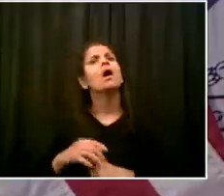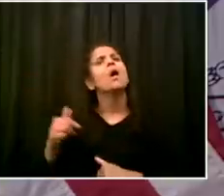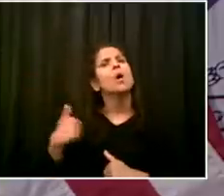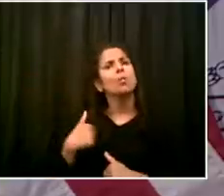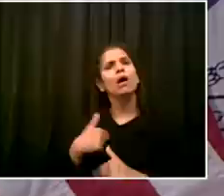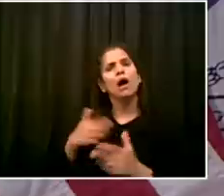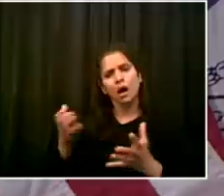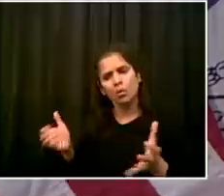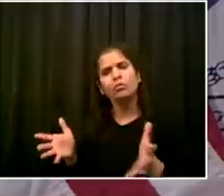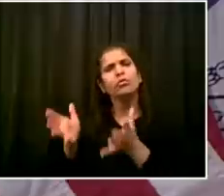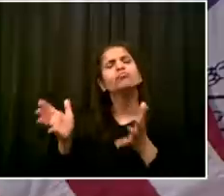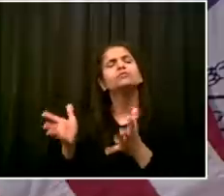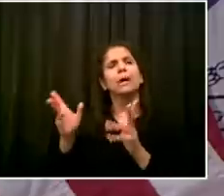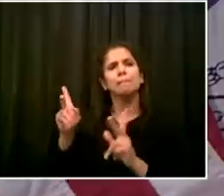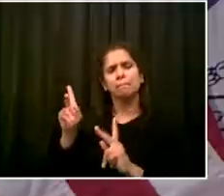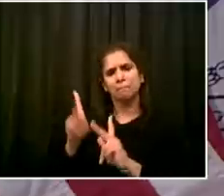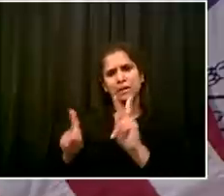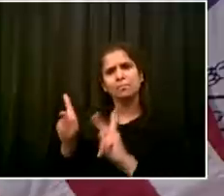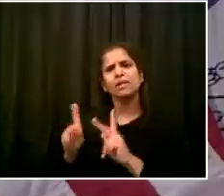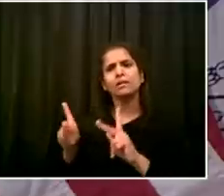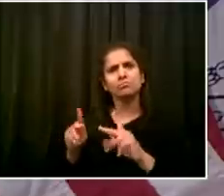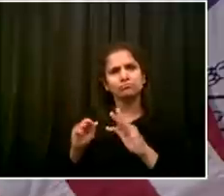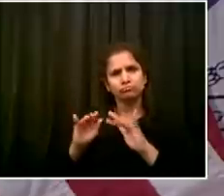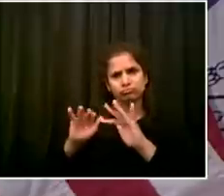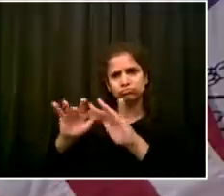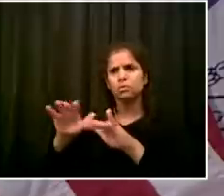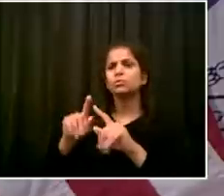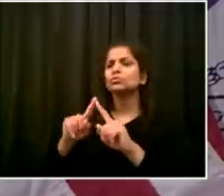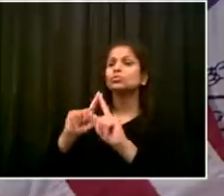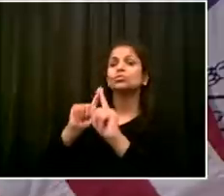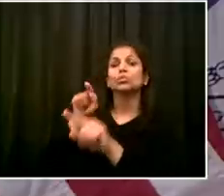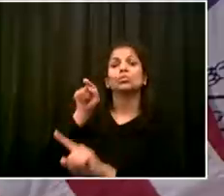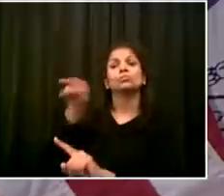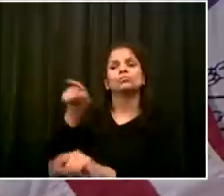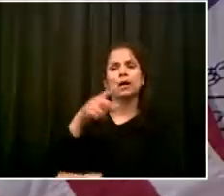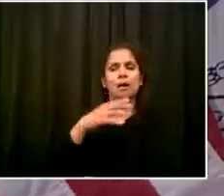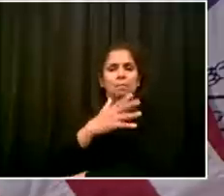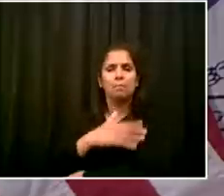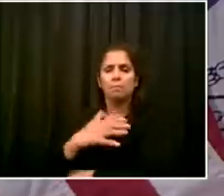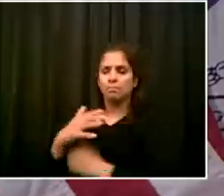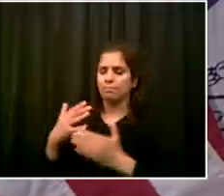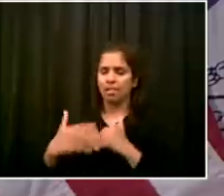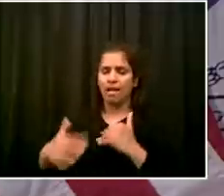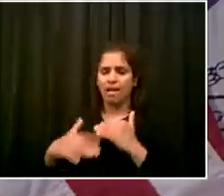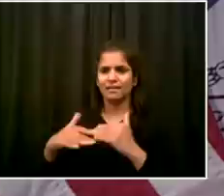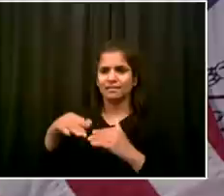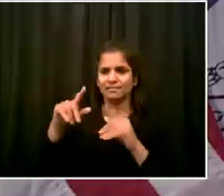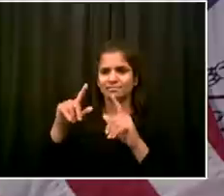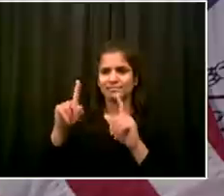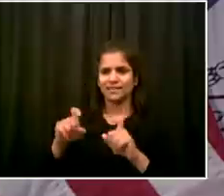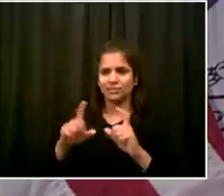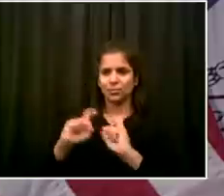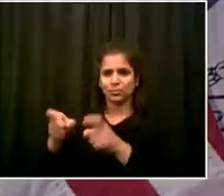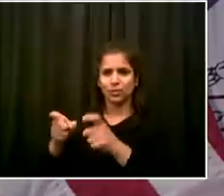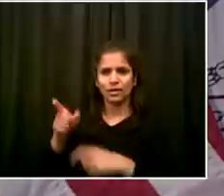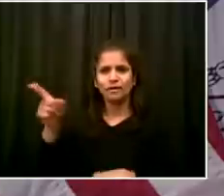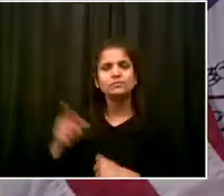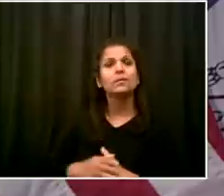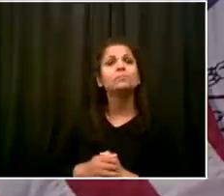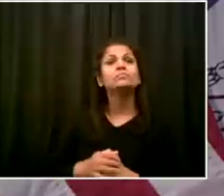Andrew. Parents understandably felt worried. Vaccination of a child clearly was something allowable,